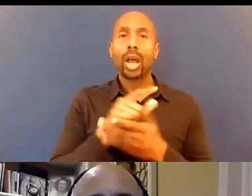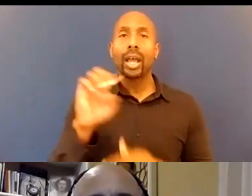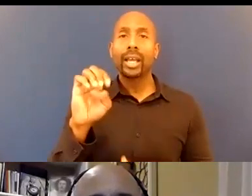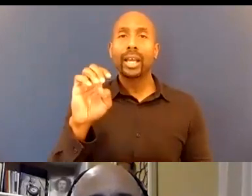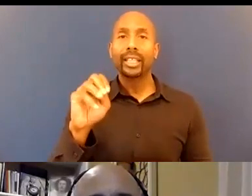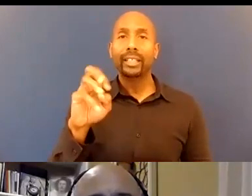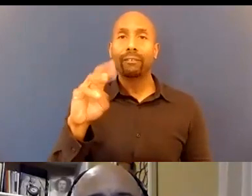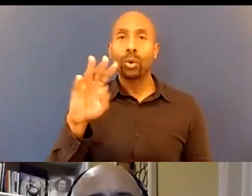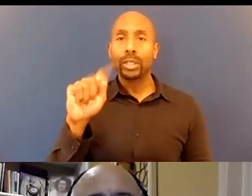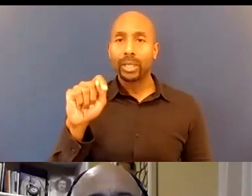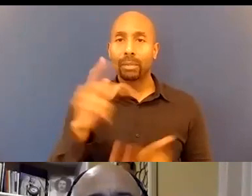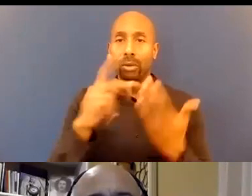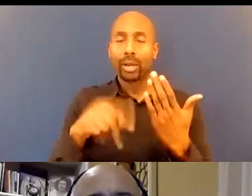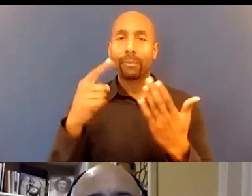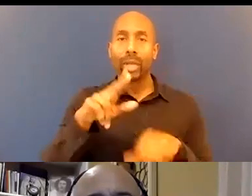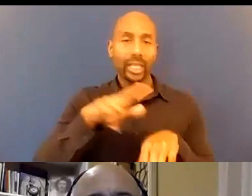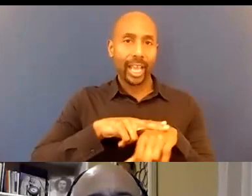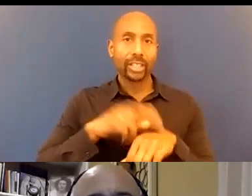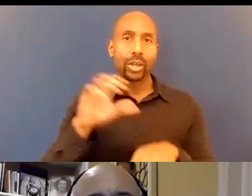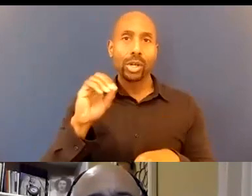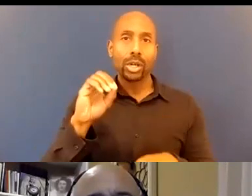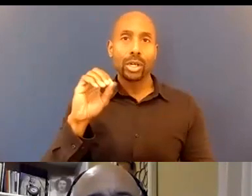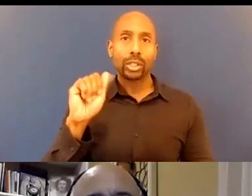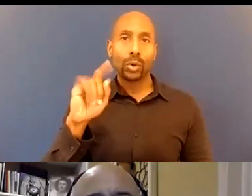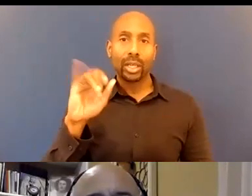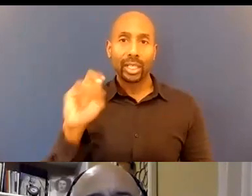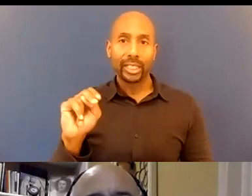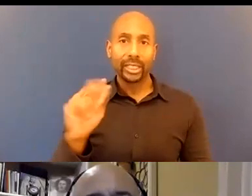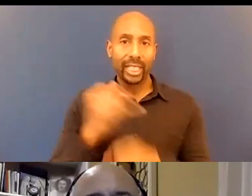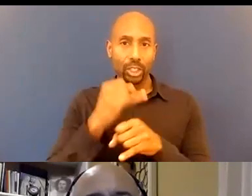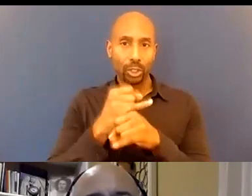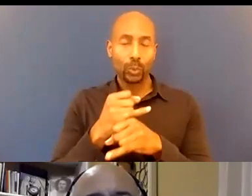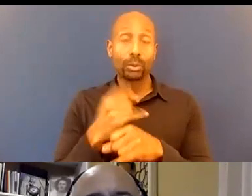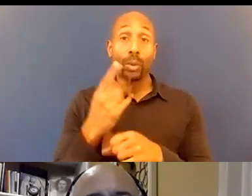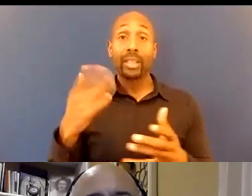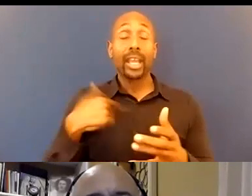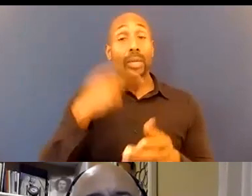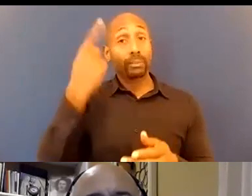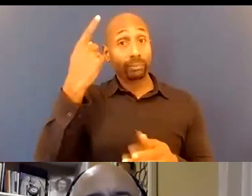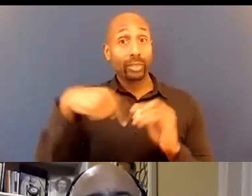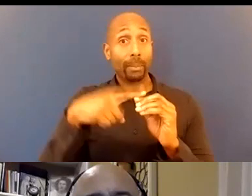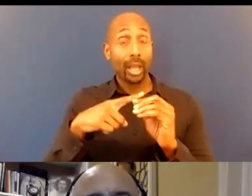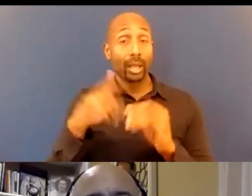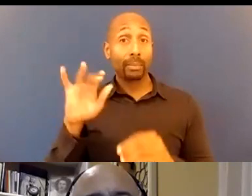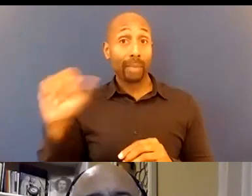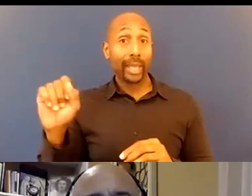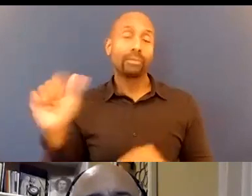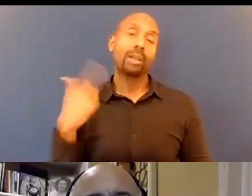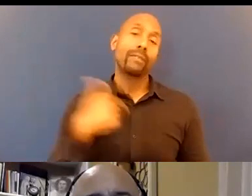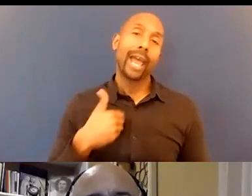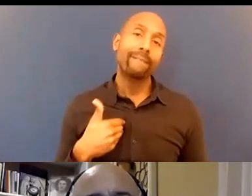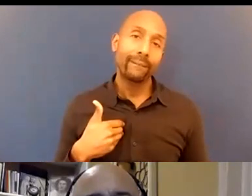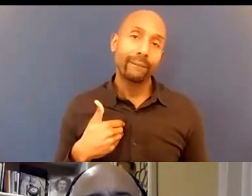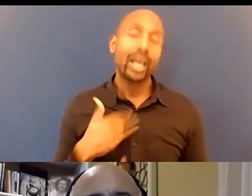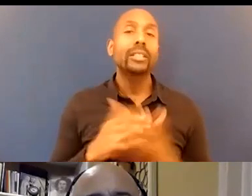one of the things that we understand about biases is we all have them people may think you don't but you all have them